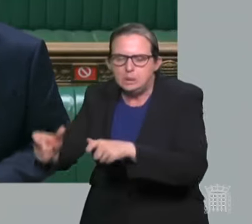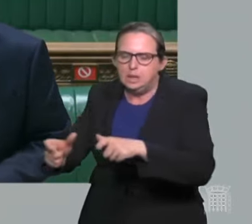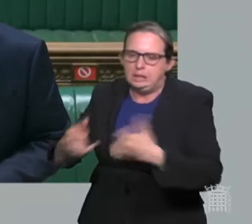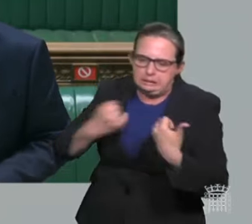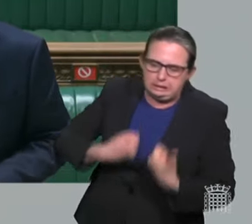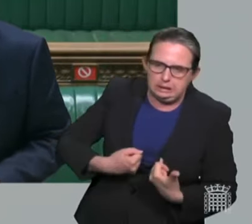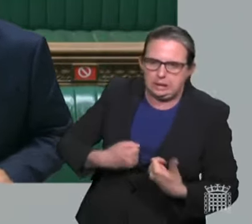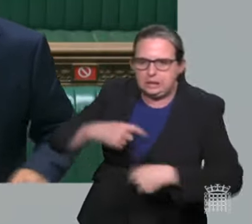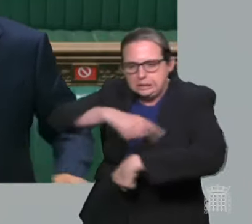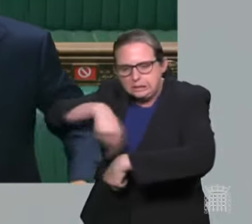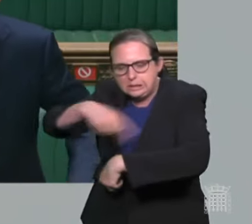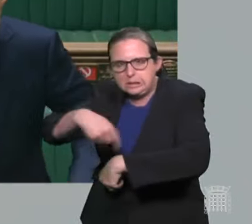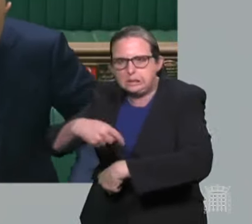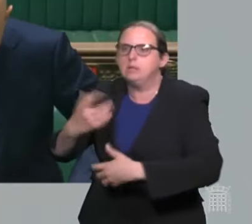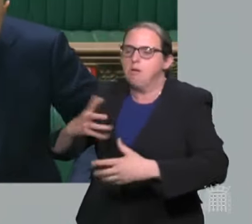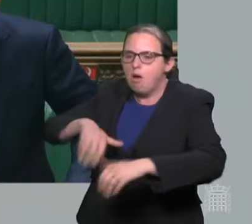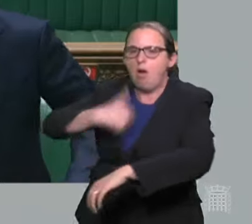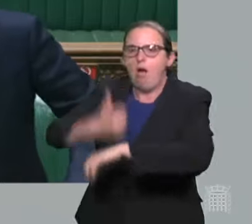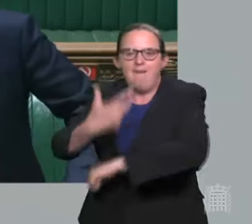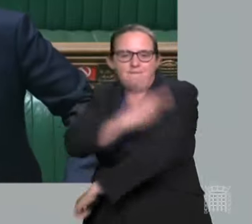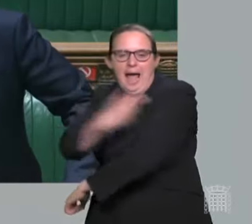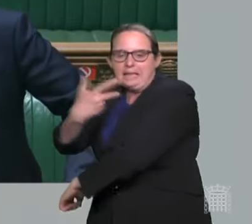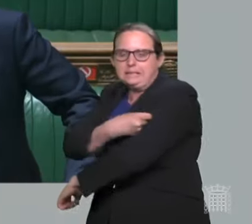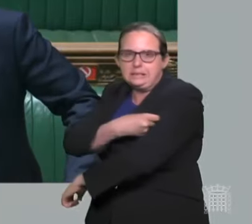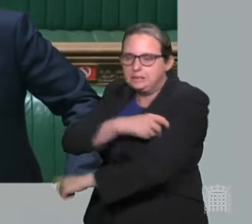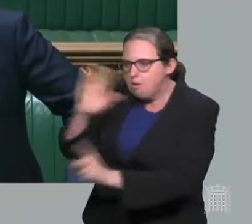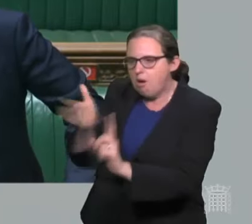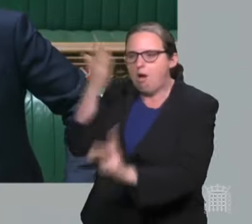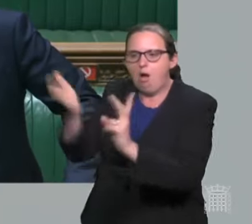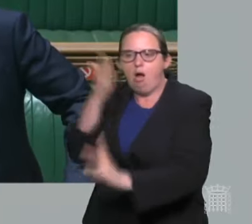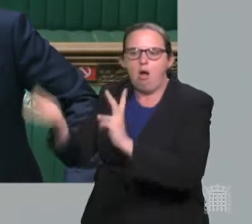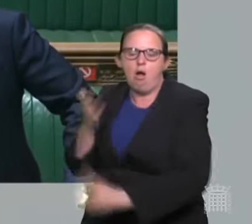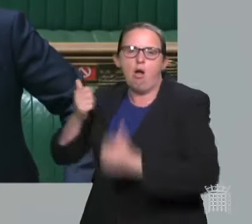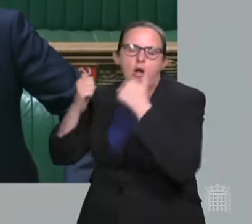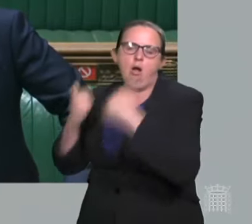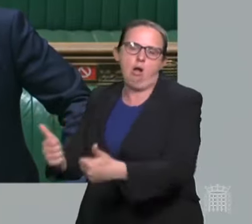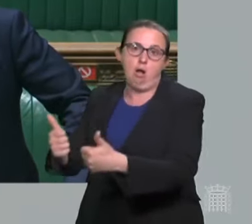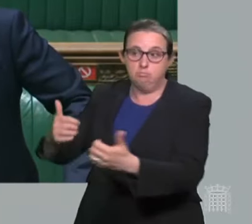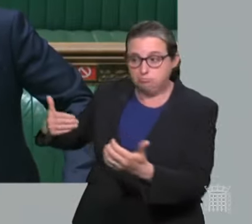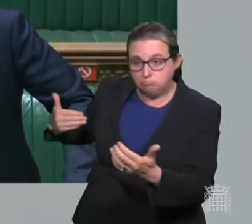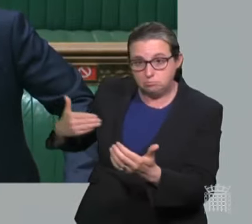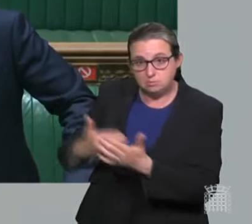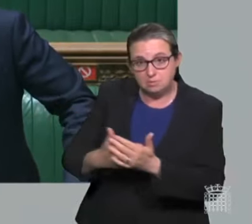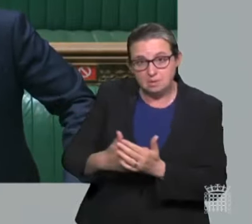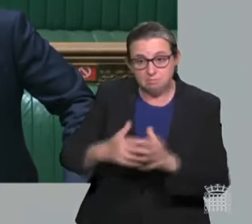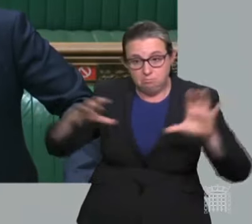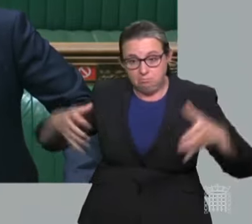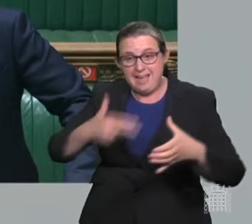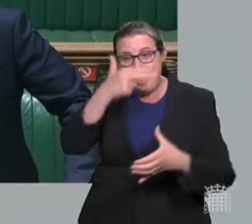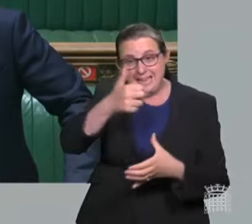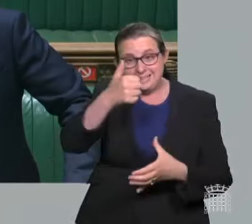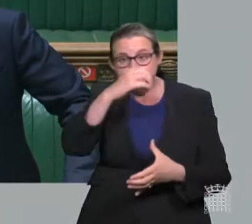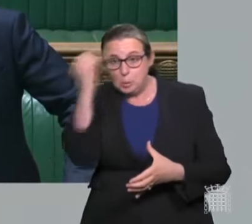restrictions. 86% of UK adults have had at least one jab and 64%